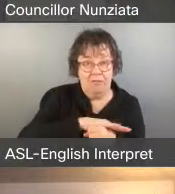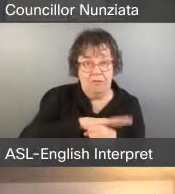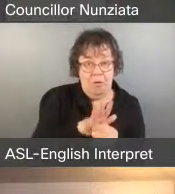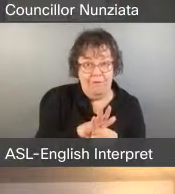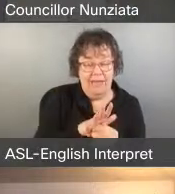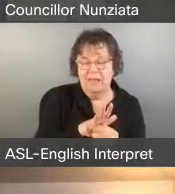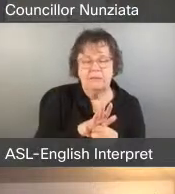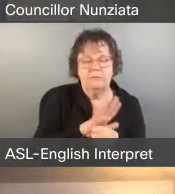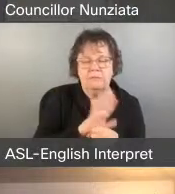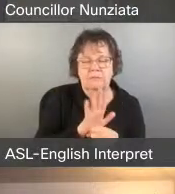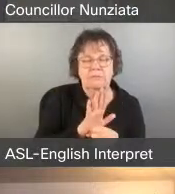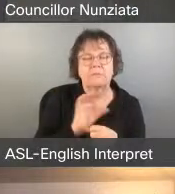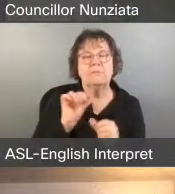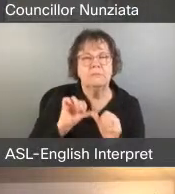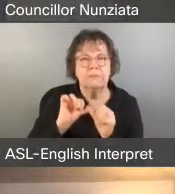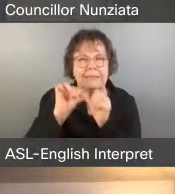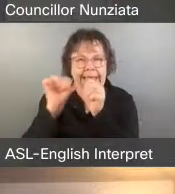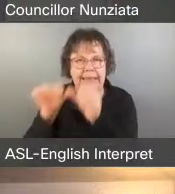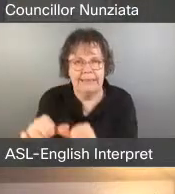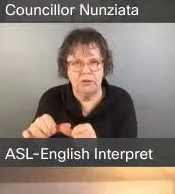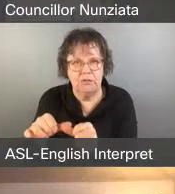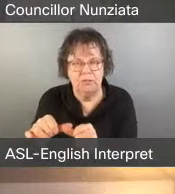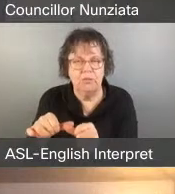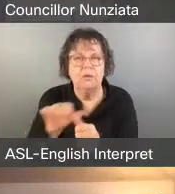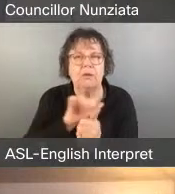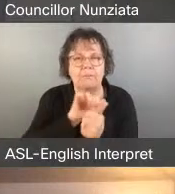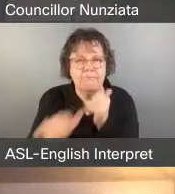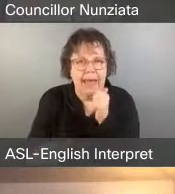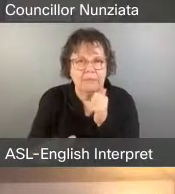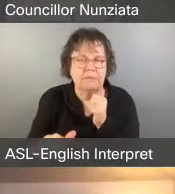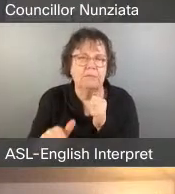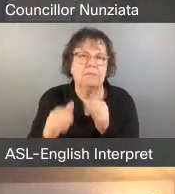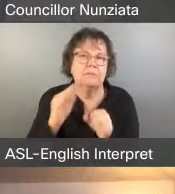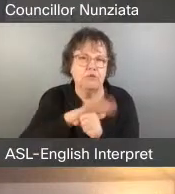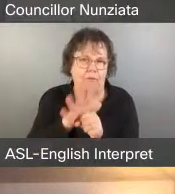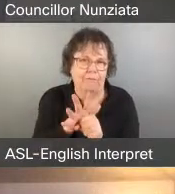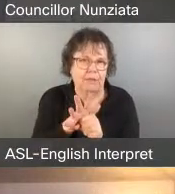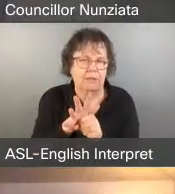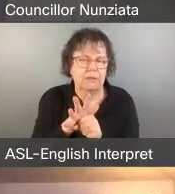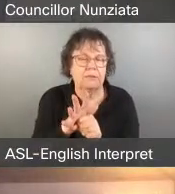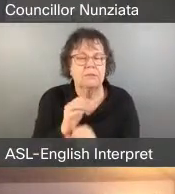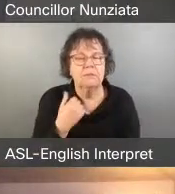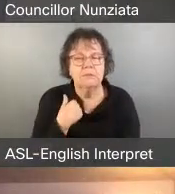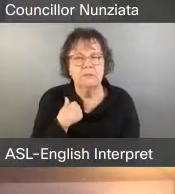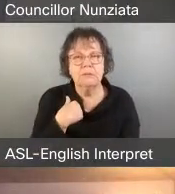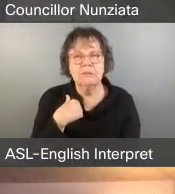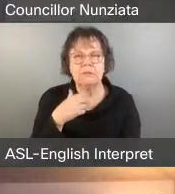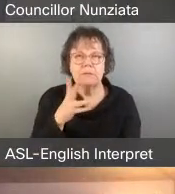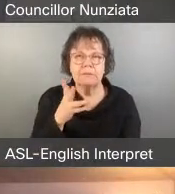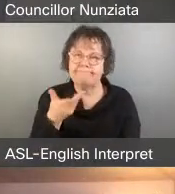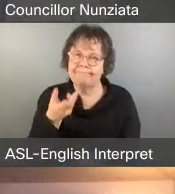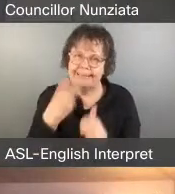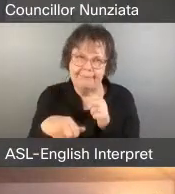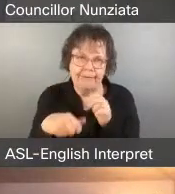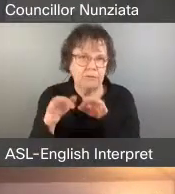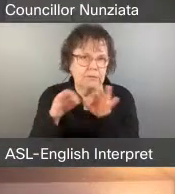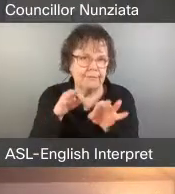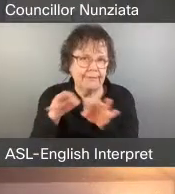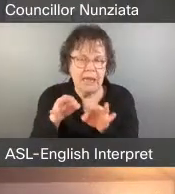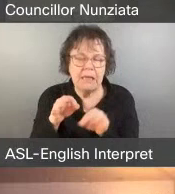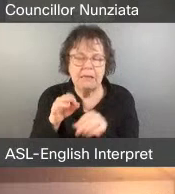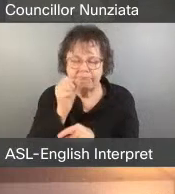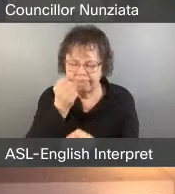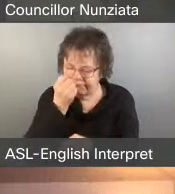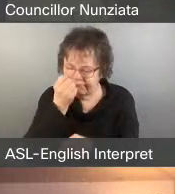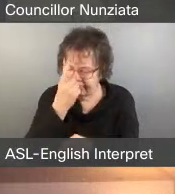Um, and we want to extend that beyond the end of COVID. Which, you know, difficult to define, but we want to make it so that